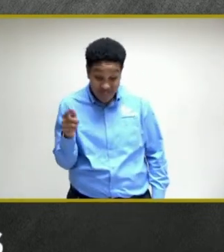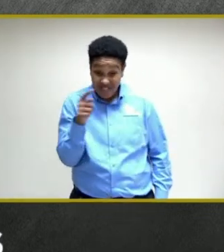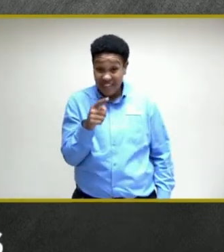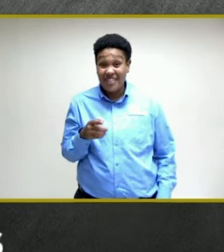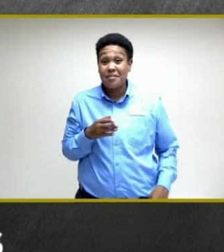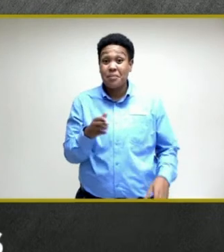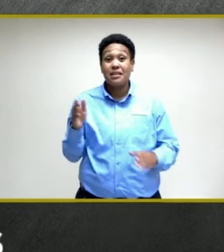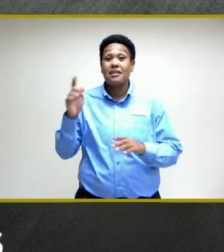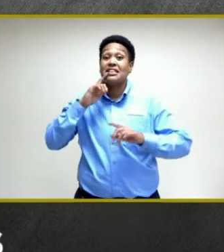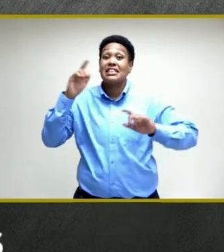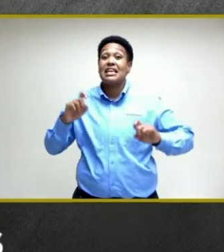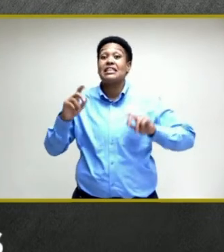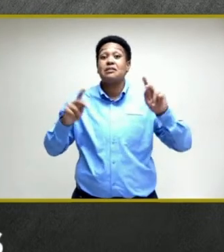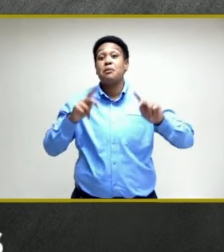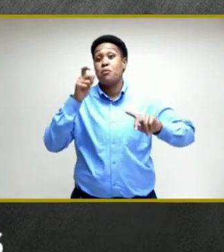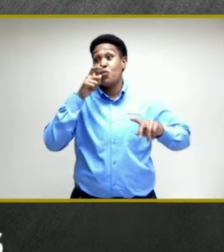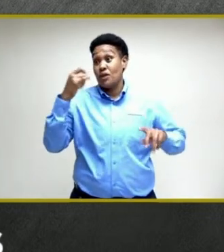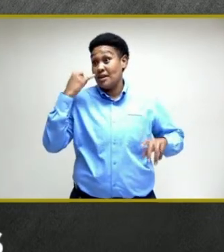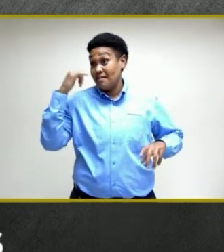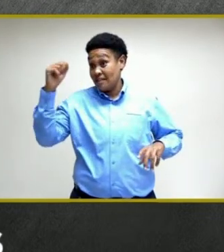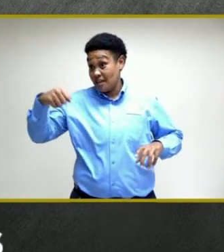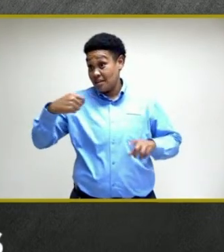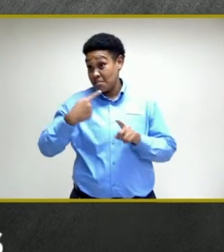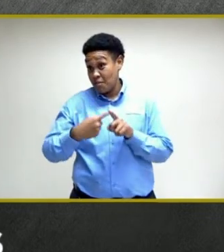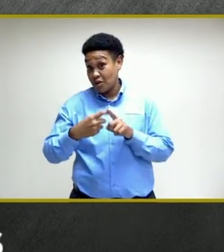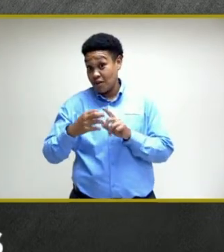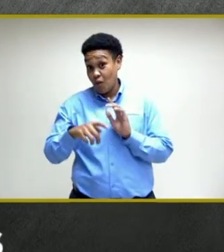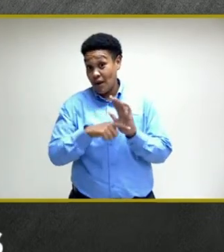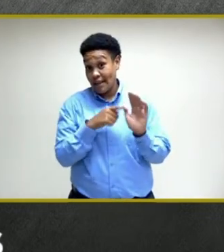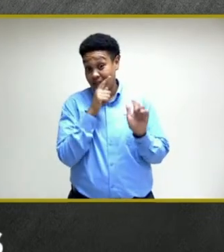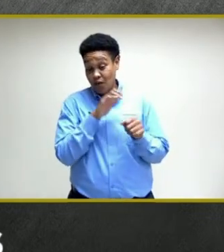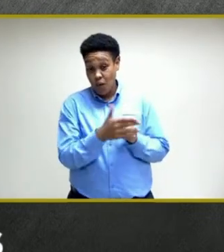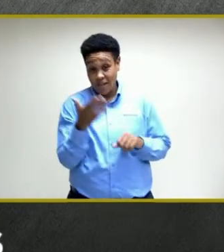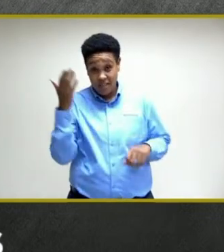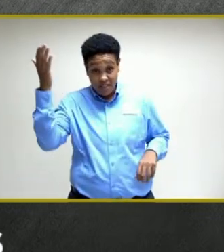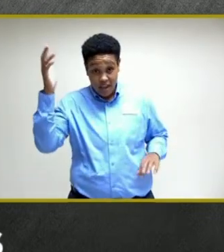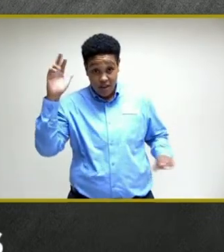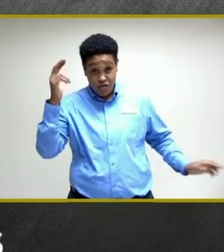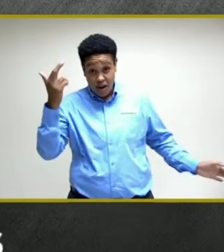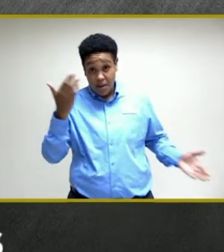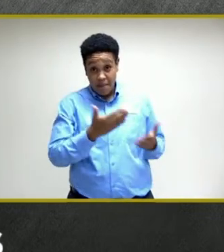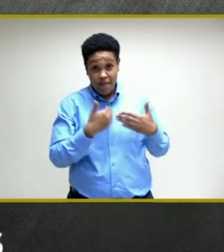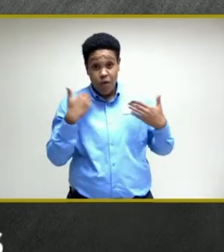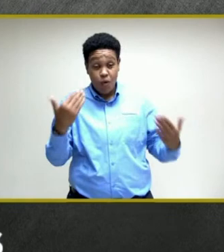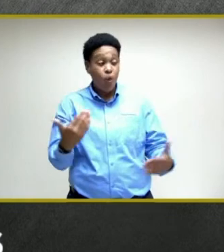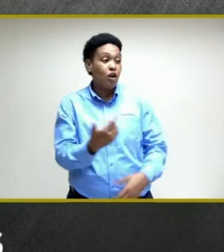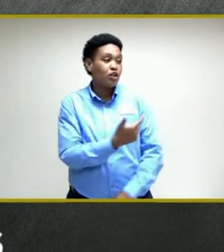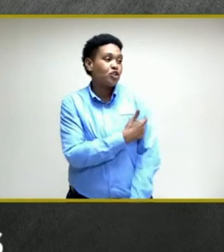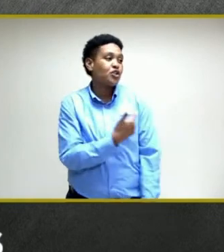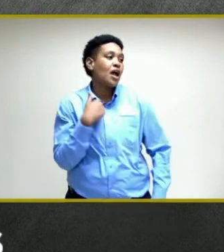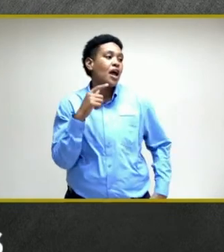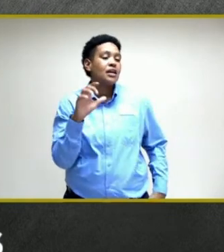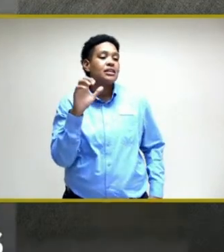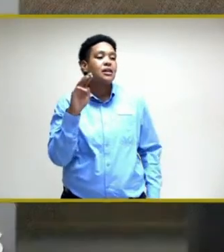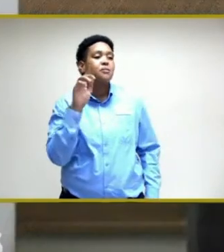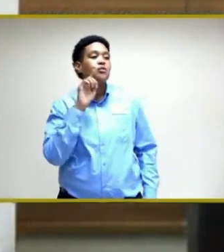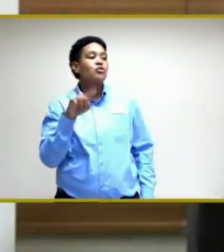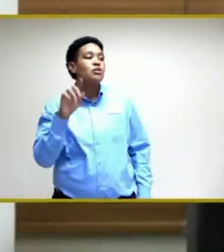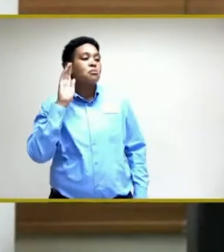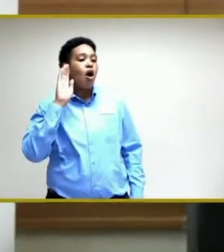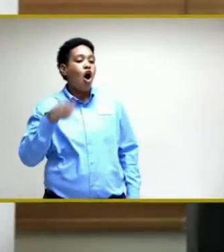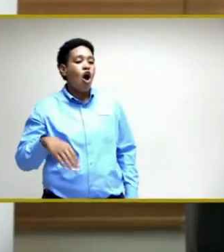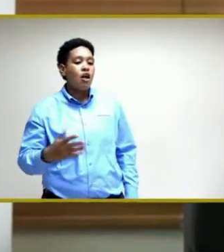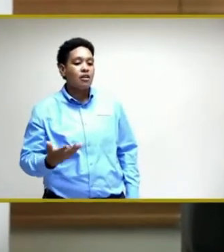persons are indeed infected with COVID-19 vaccine? Thank you. ask the CMO to respond to that.